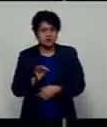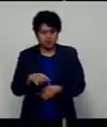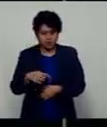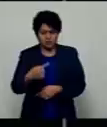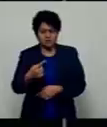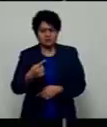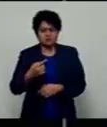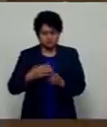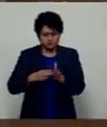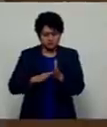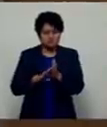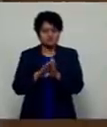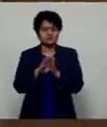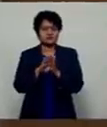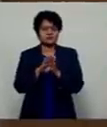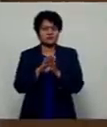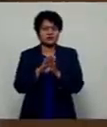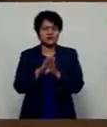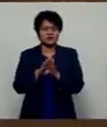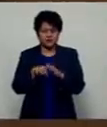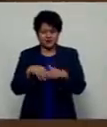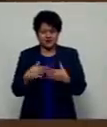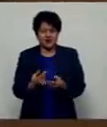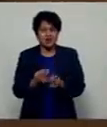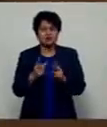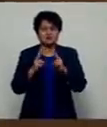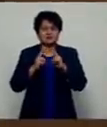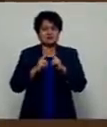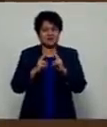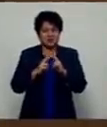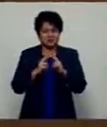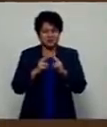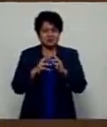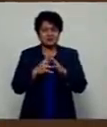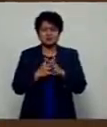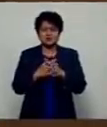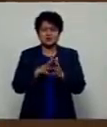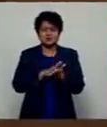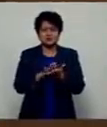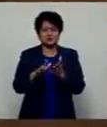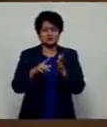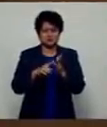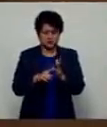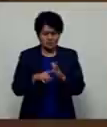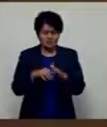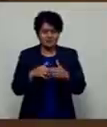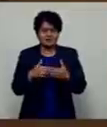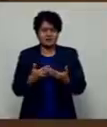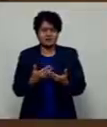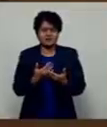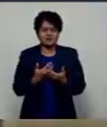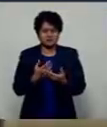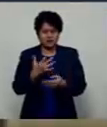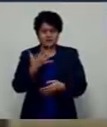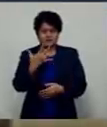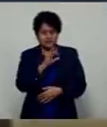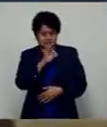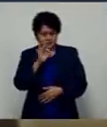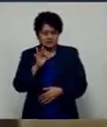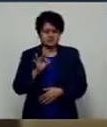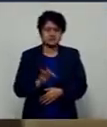on an upward trend. This is double the WHO, or World Health Organization, threshold of five percent.